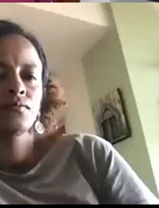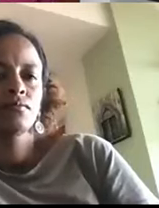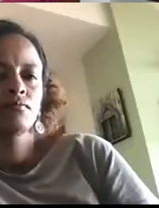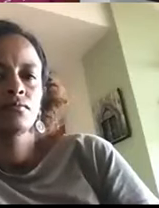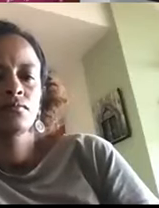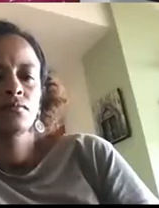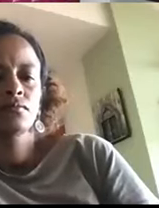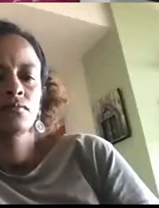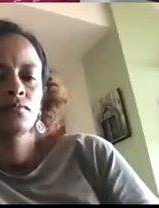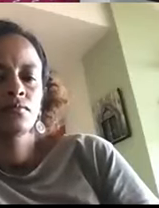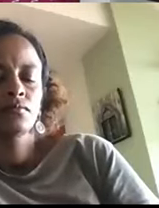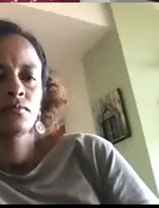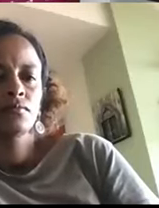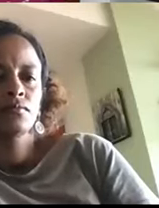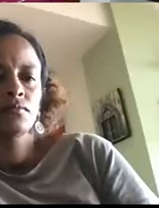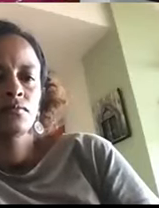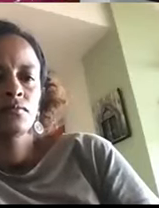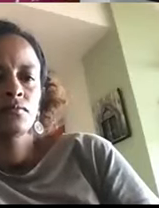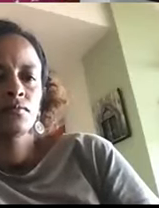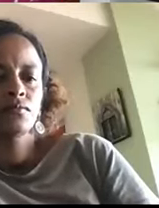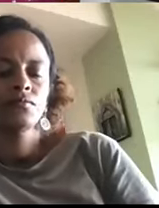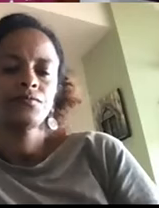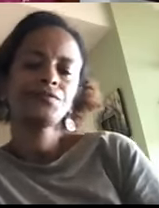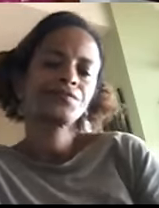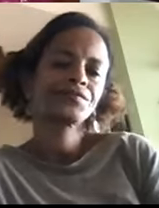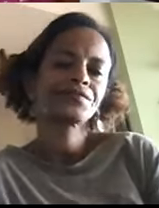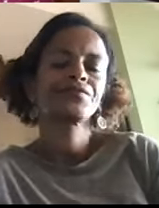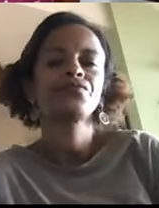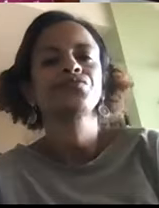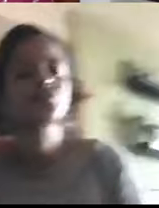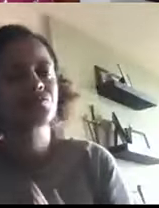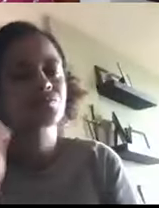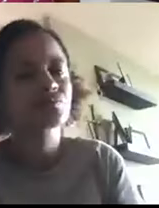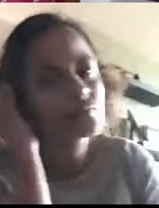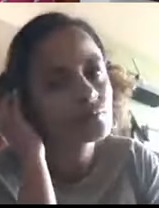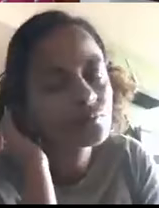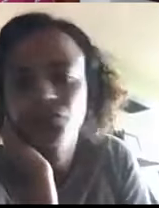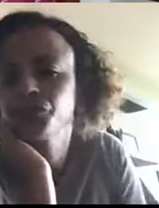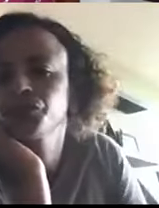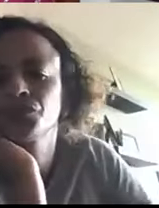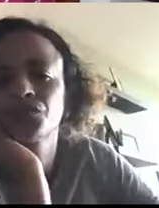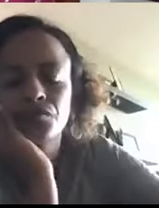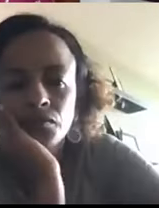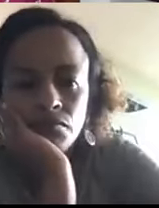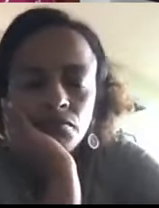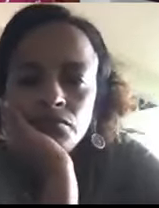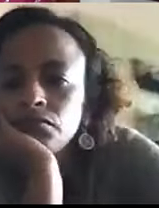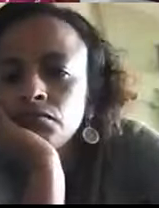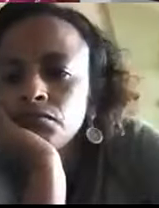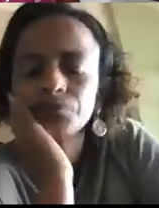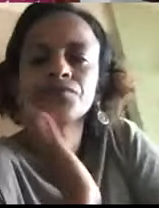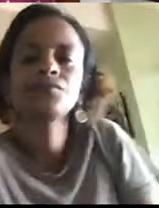equally, because they are community women. And so there are a lot of issues that we have to really zero in and look at, and to explore how